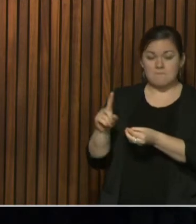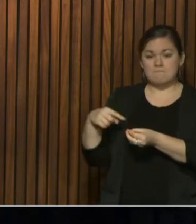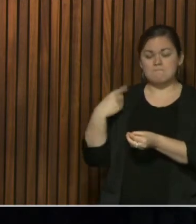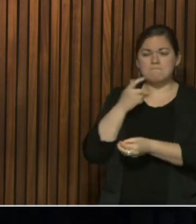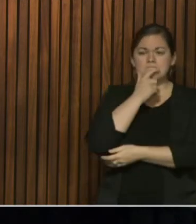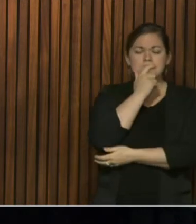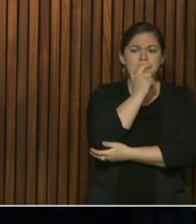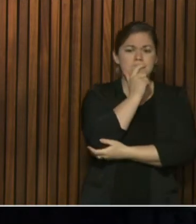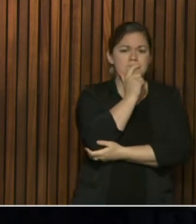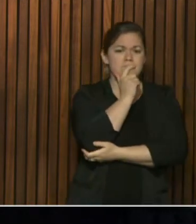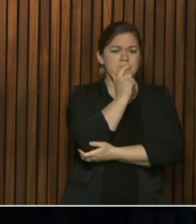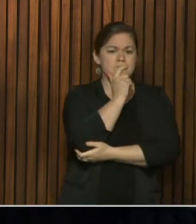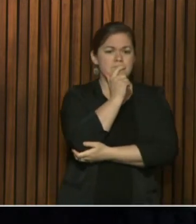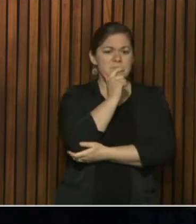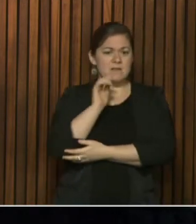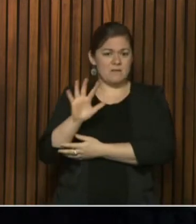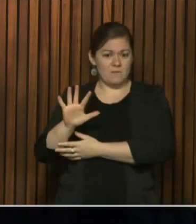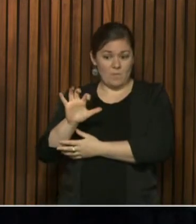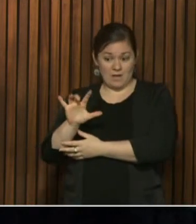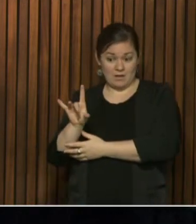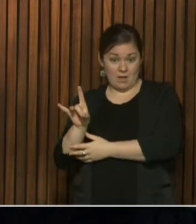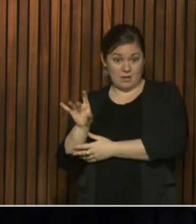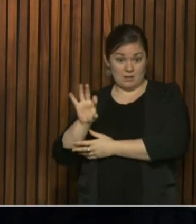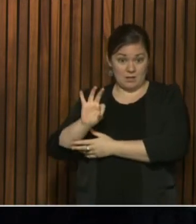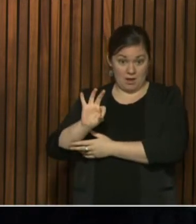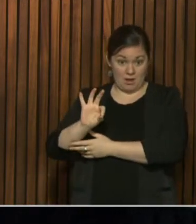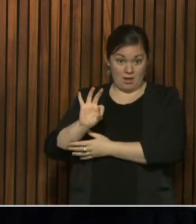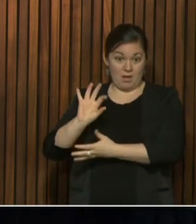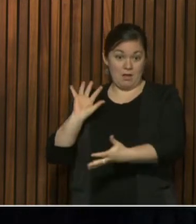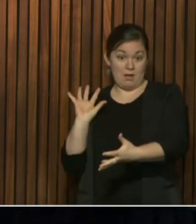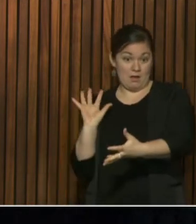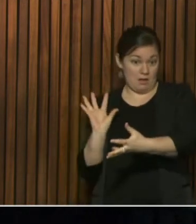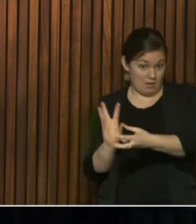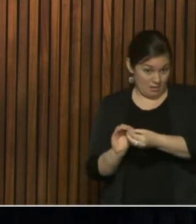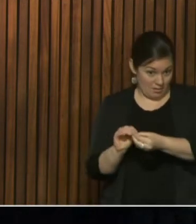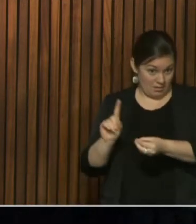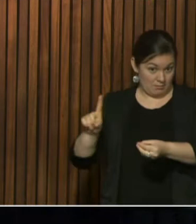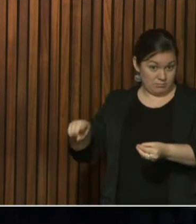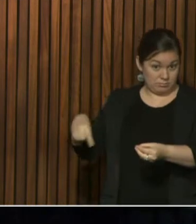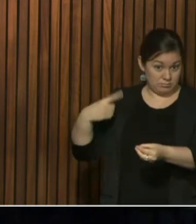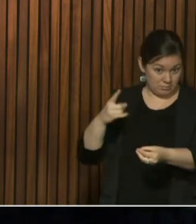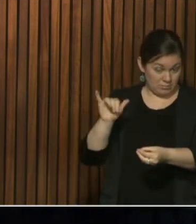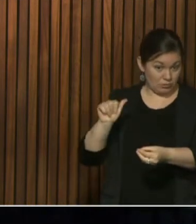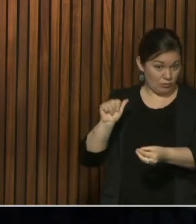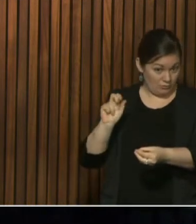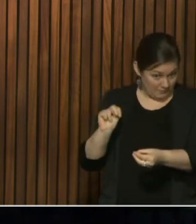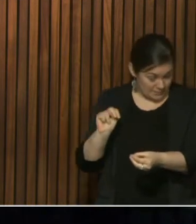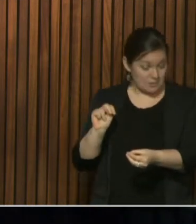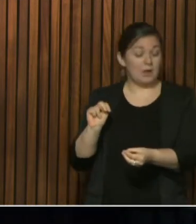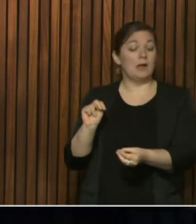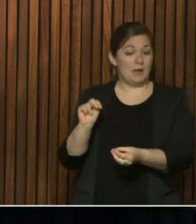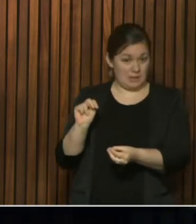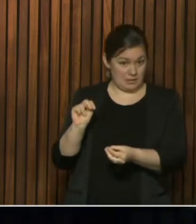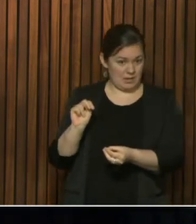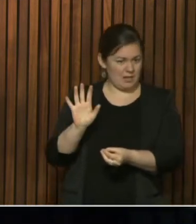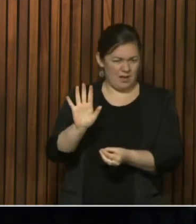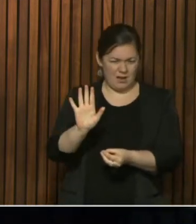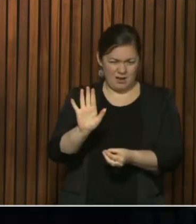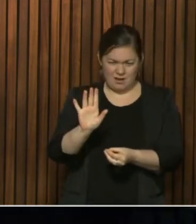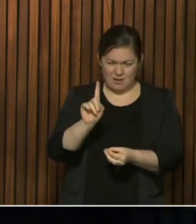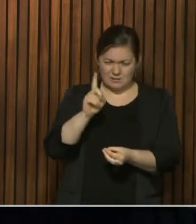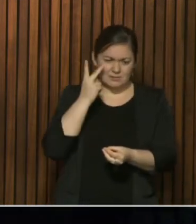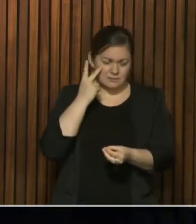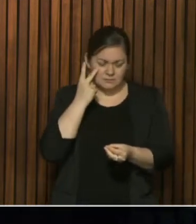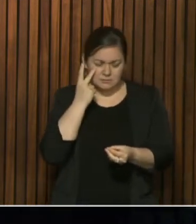there, with the 589 in one chart, it says it's commuted since January with the hospital patients, and I'm just trying to see if that number has risen